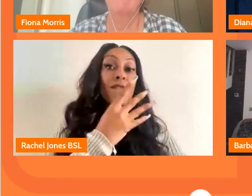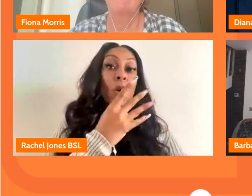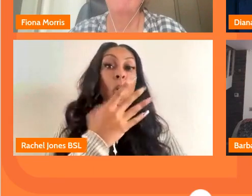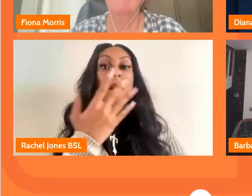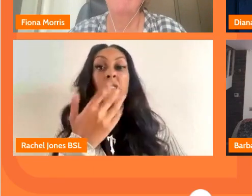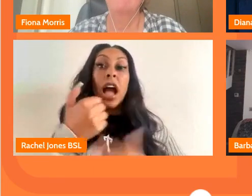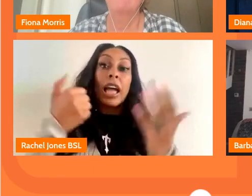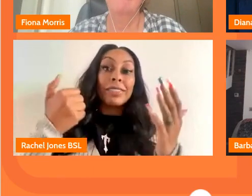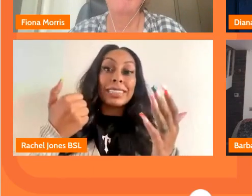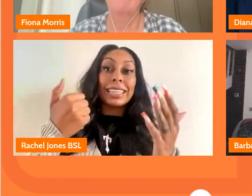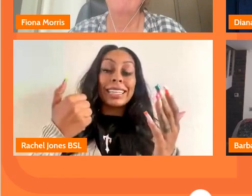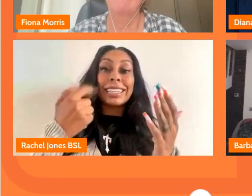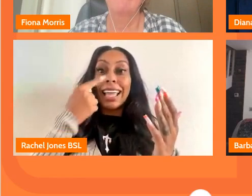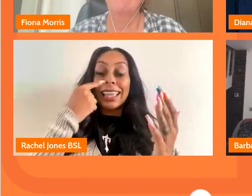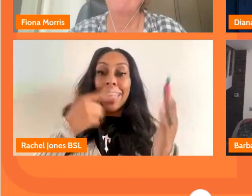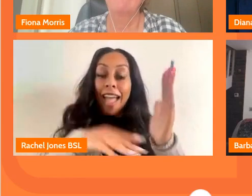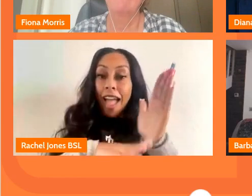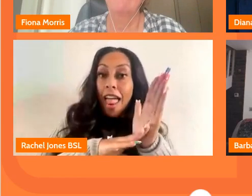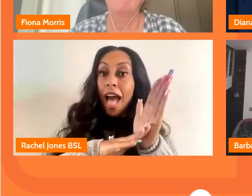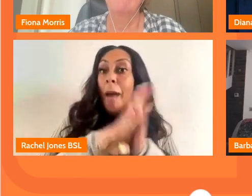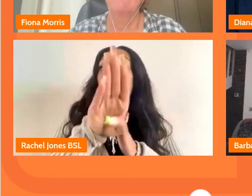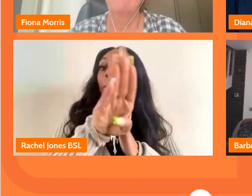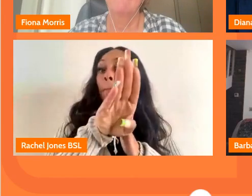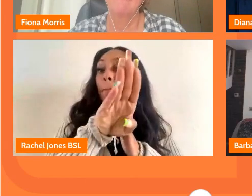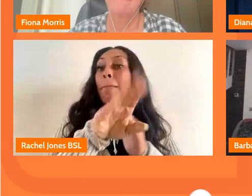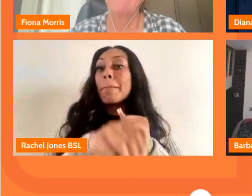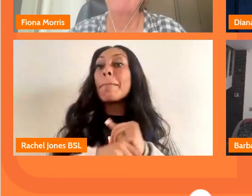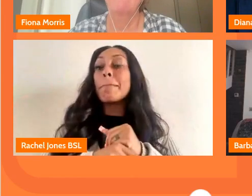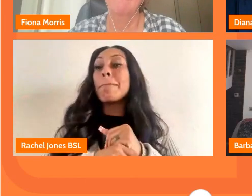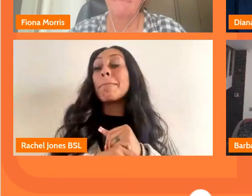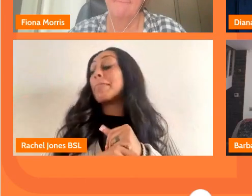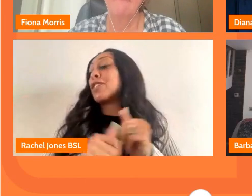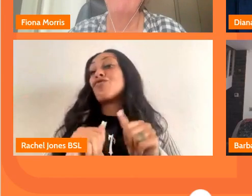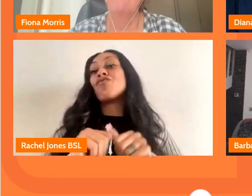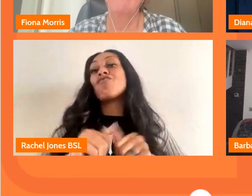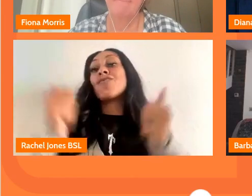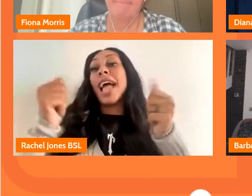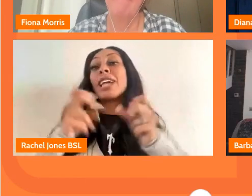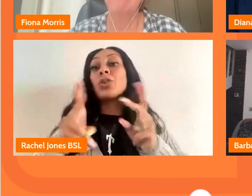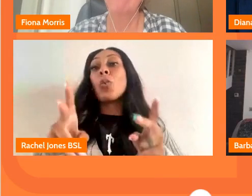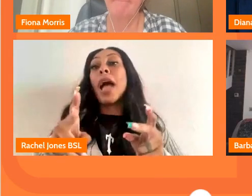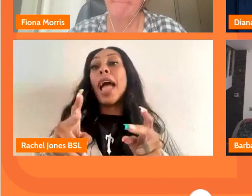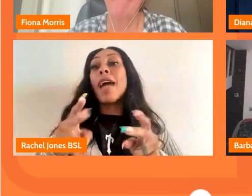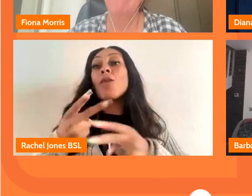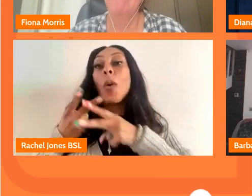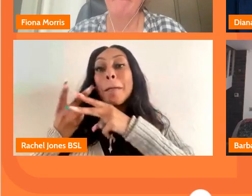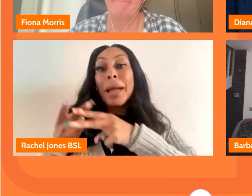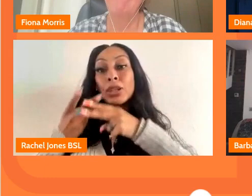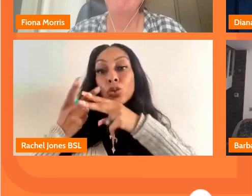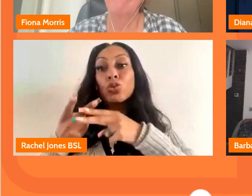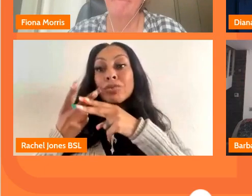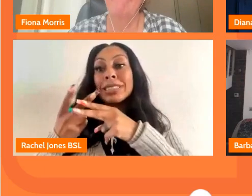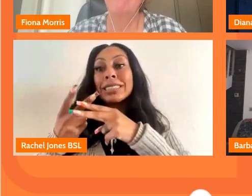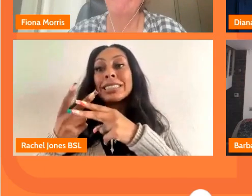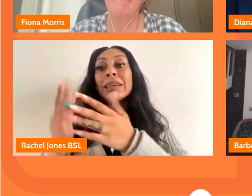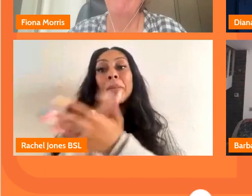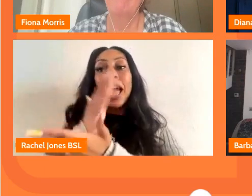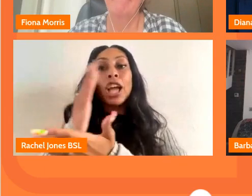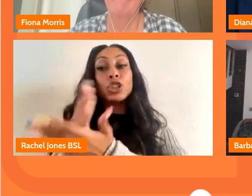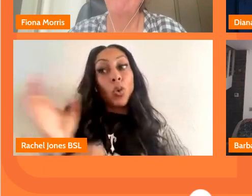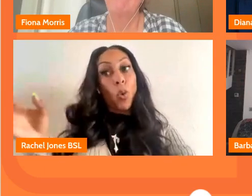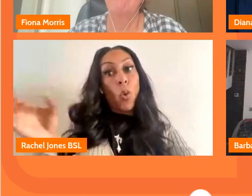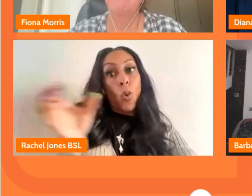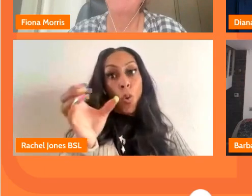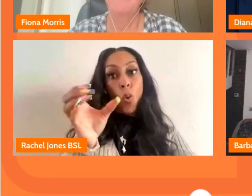come up and that's a great way i think going back to the mentoring thing that diana mentioned it's important that you don't you know you give people the opportunity